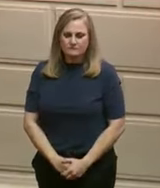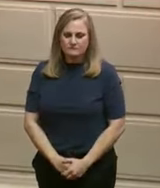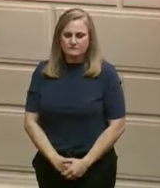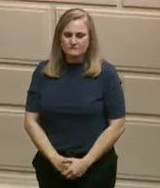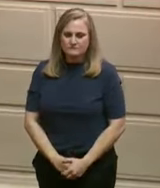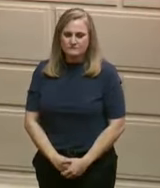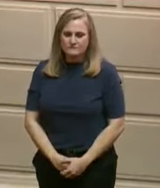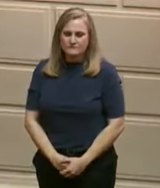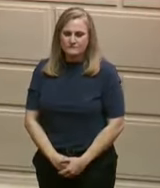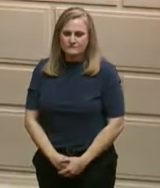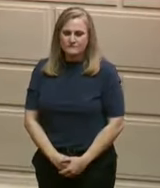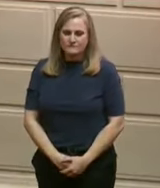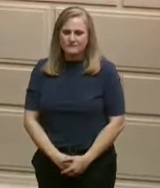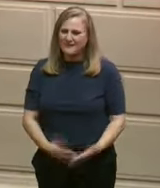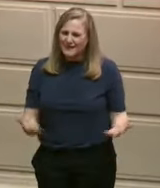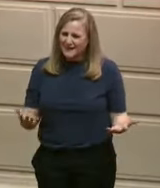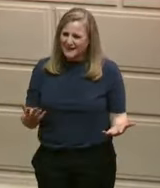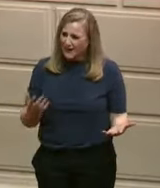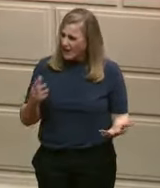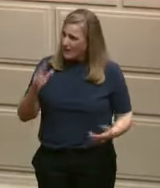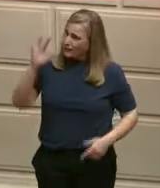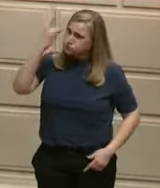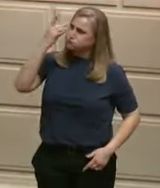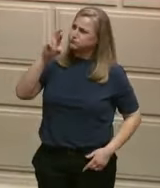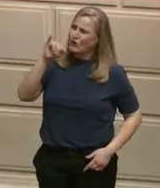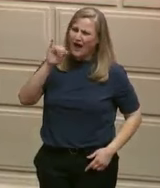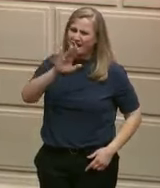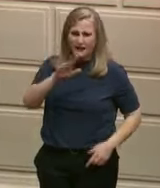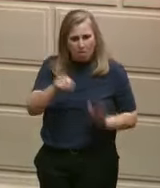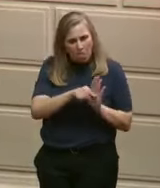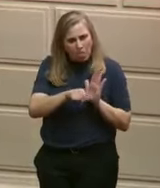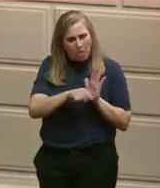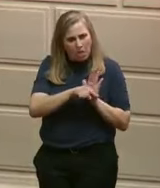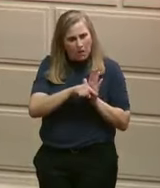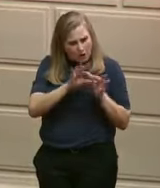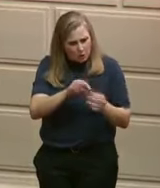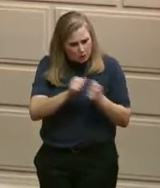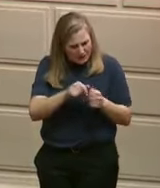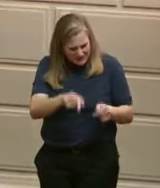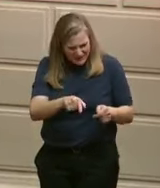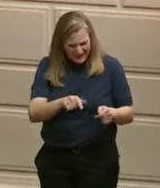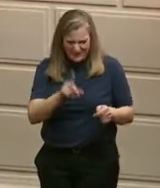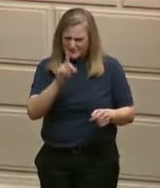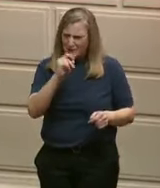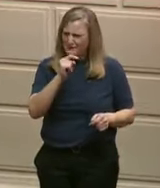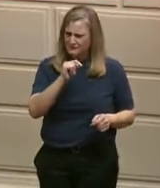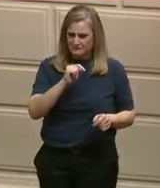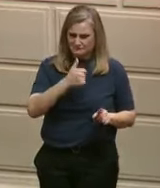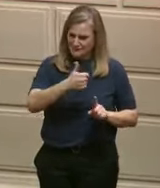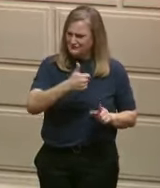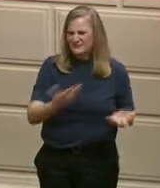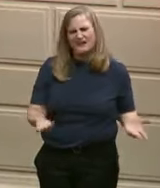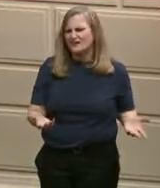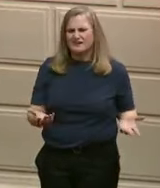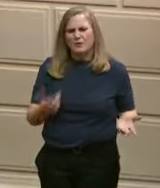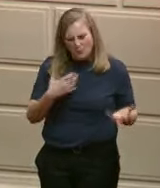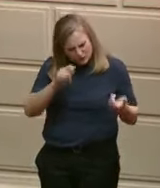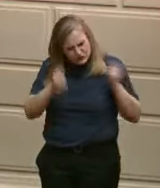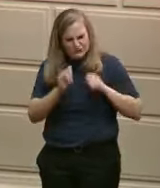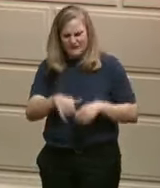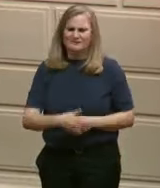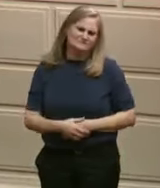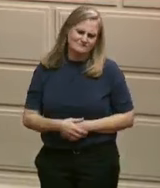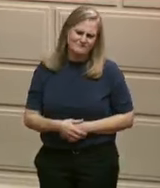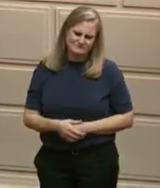for far too long goes away. I want to thank the people at DOT who are doing the work to fix our roads and bridges.